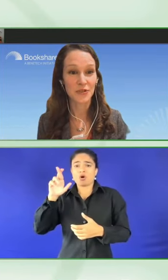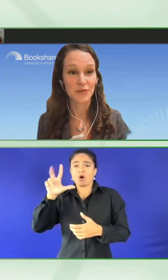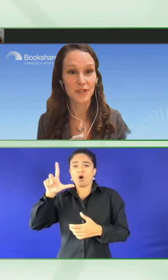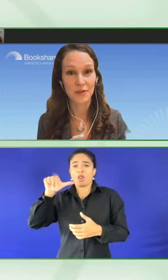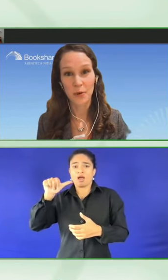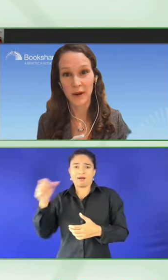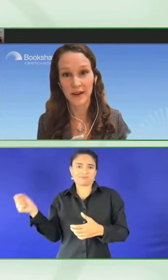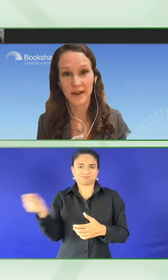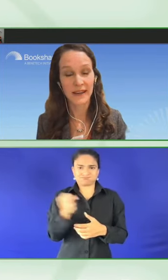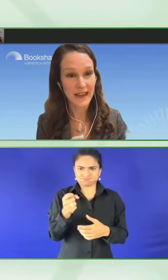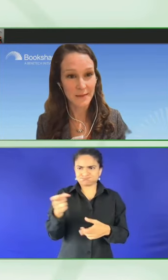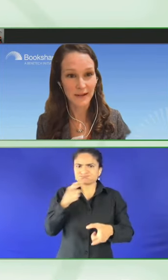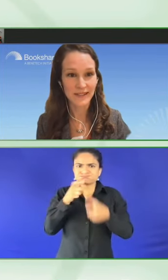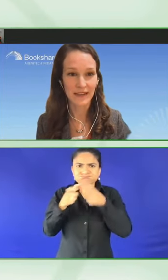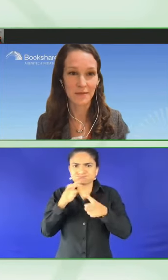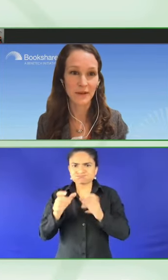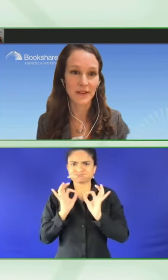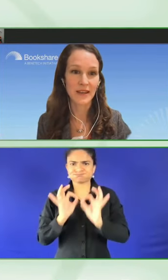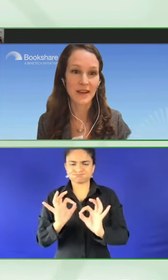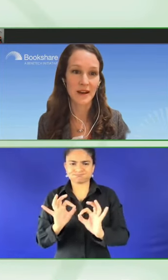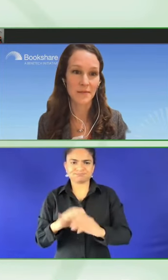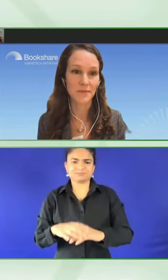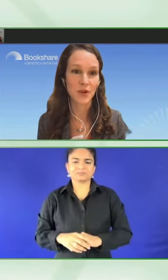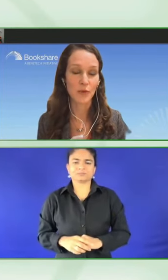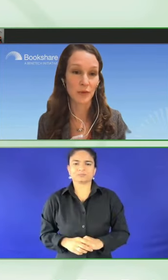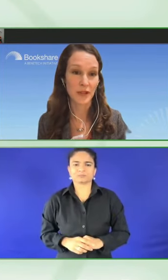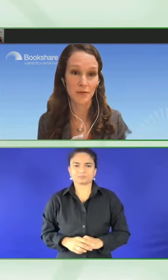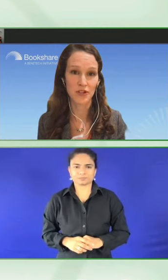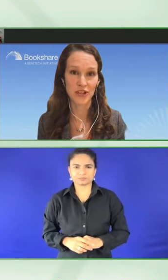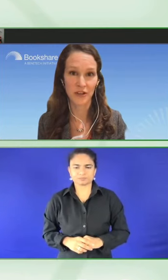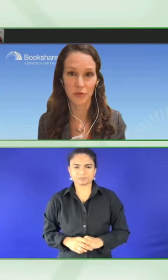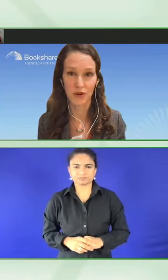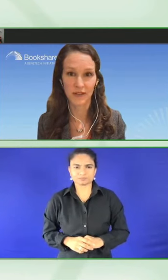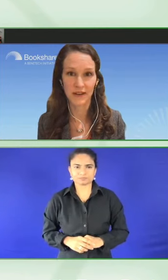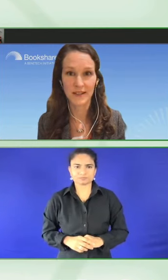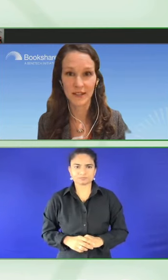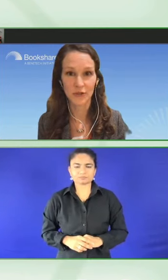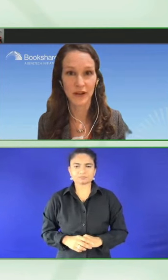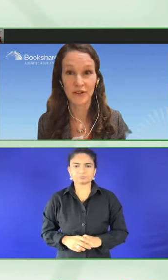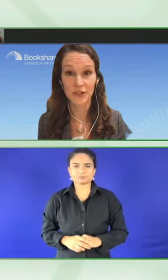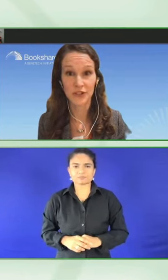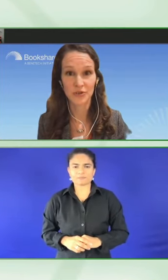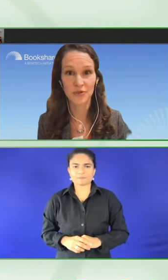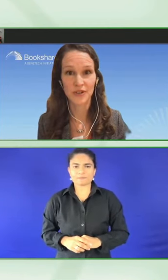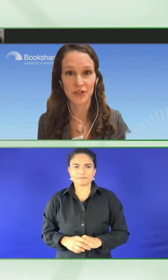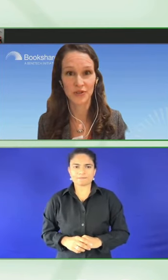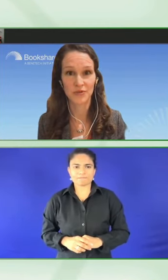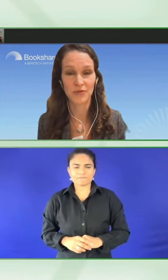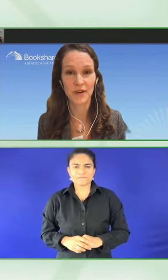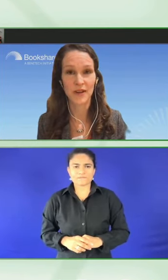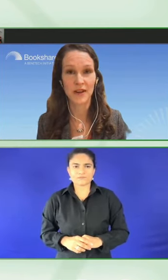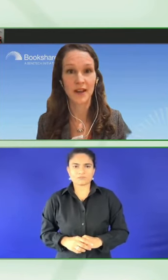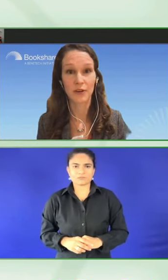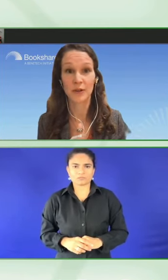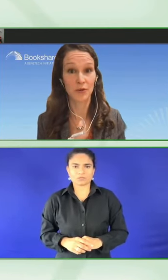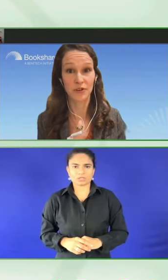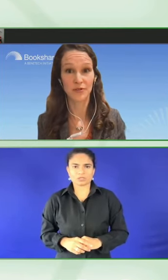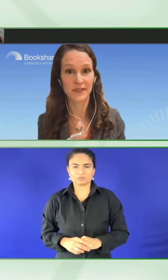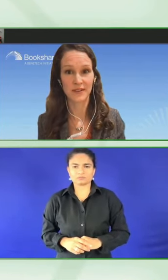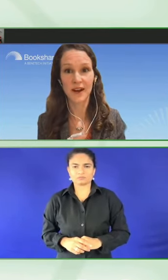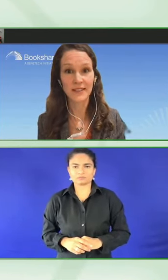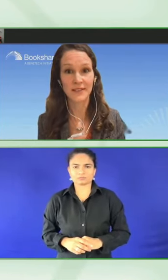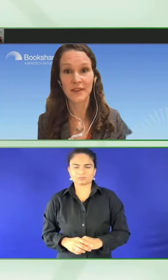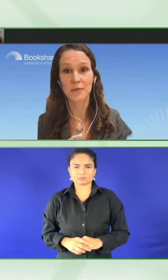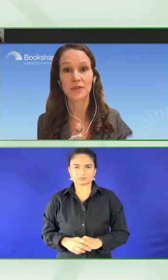To the point, again, about scalability, we really appreciate all the work that content creators do to not only